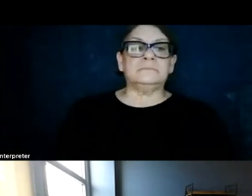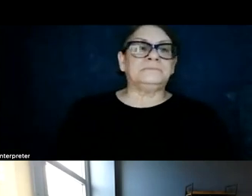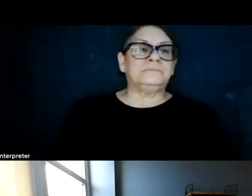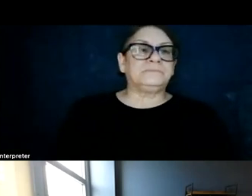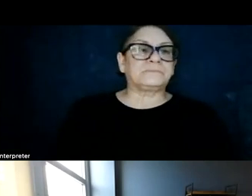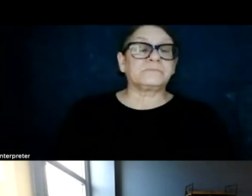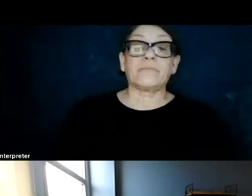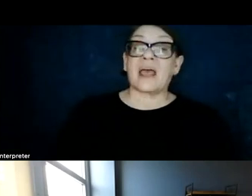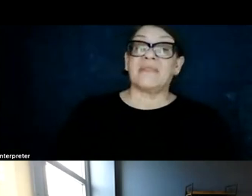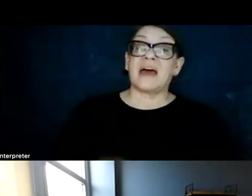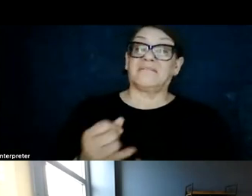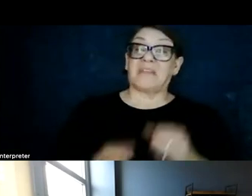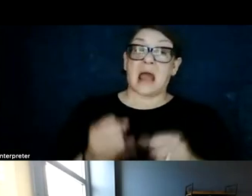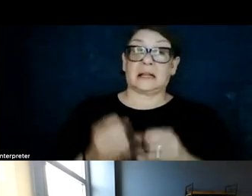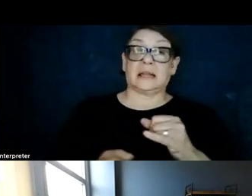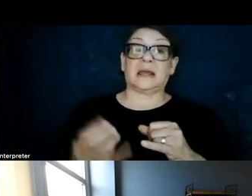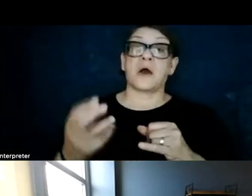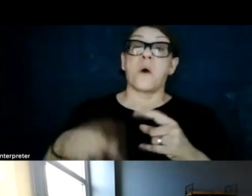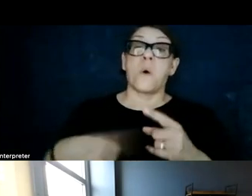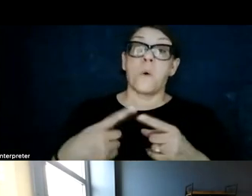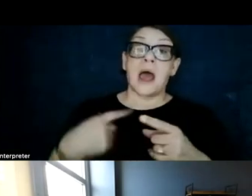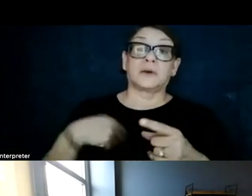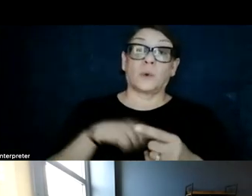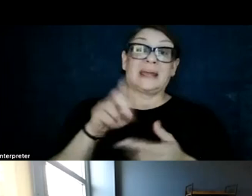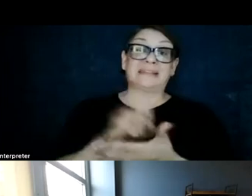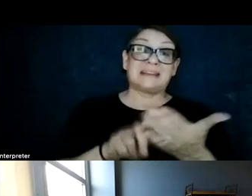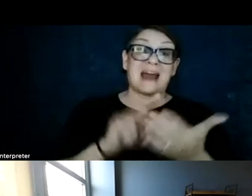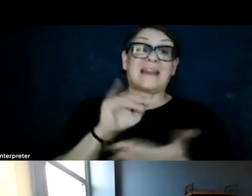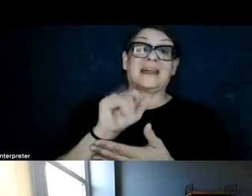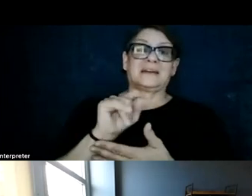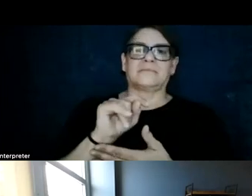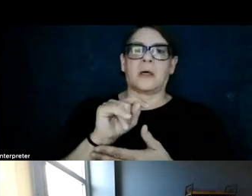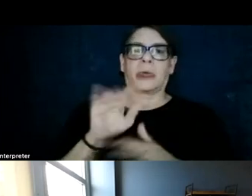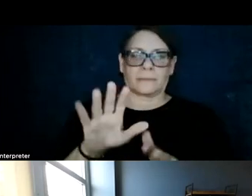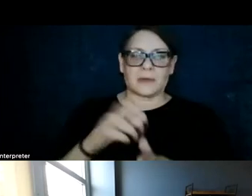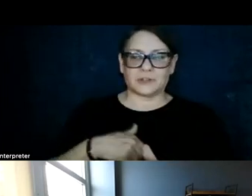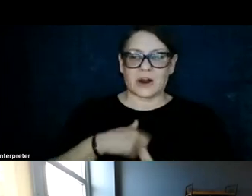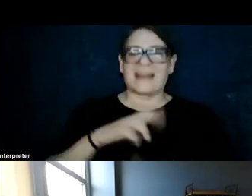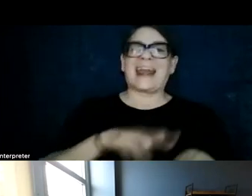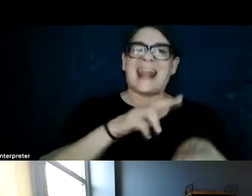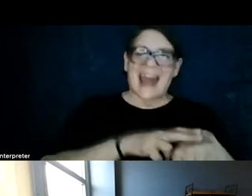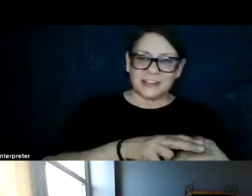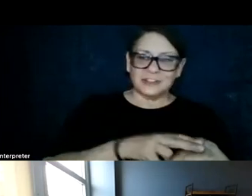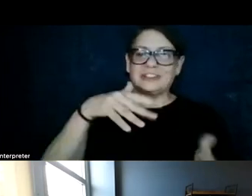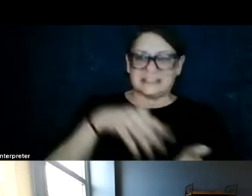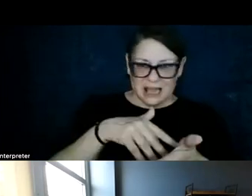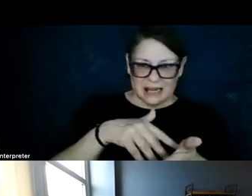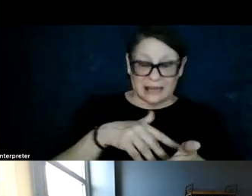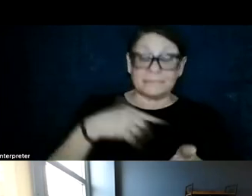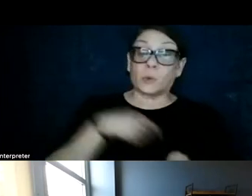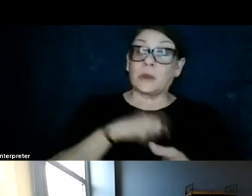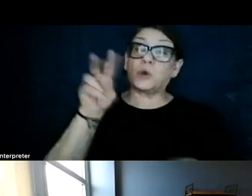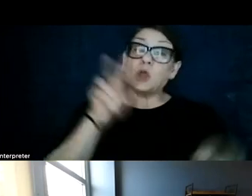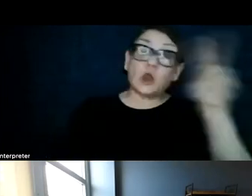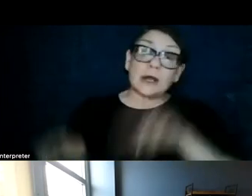And then finally, when we designed the national study, we were looking at